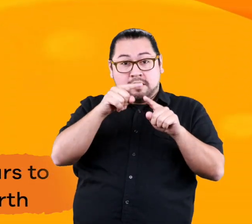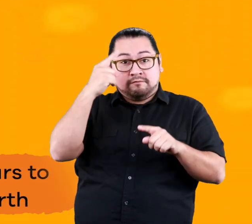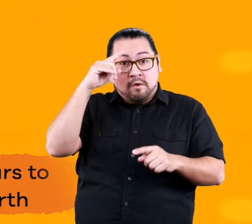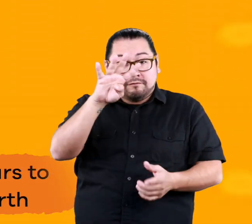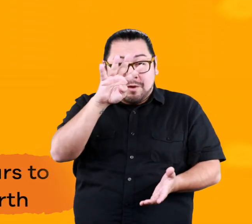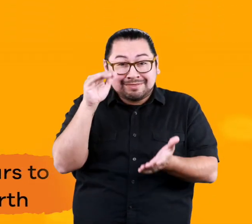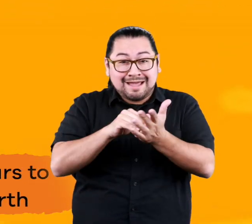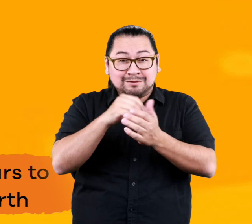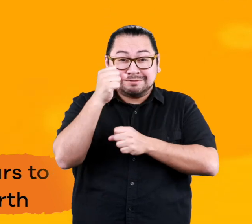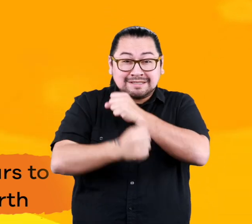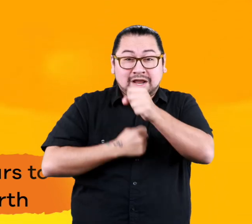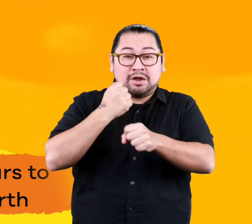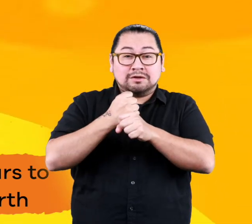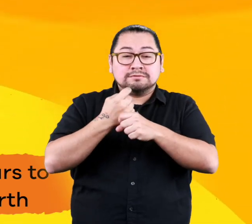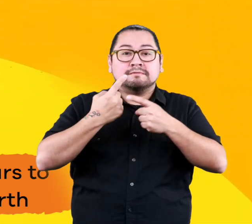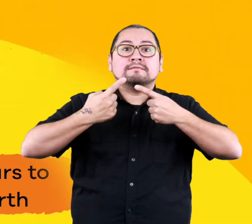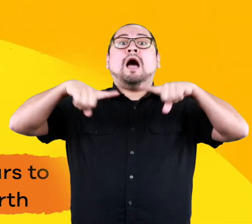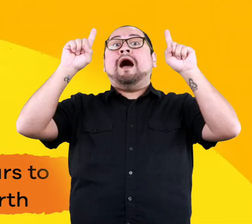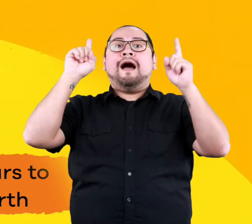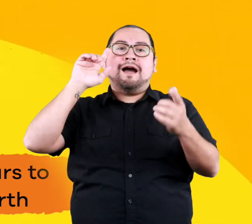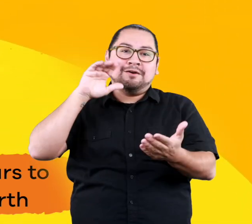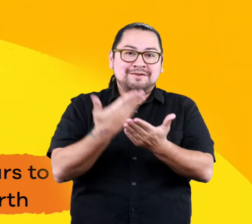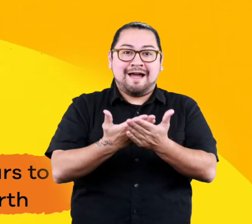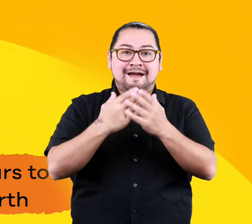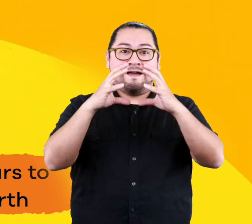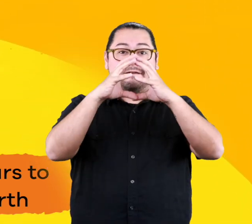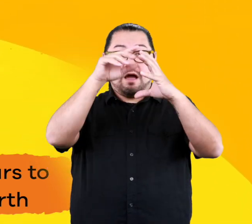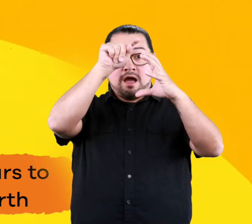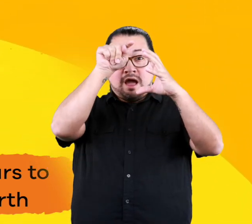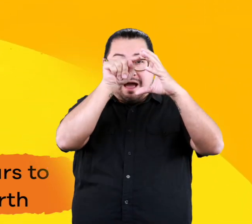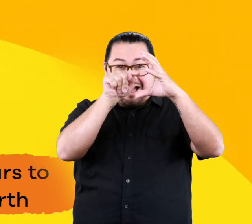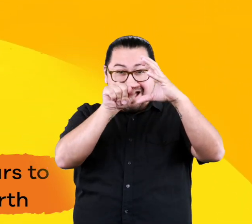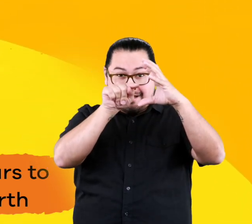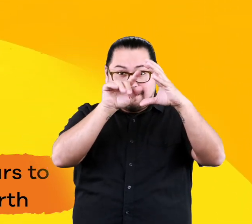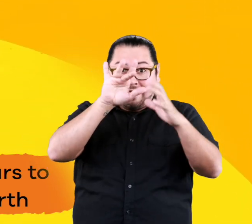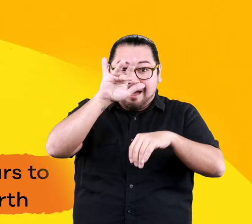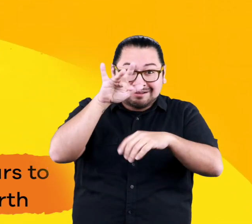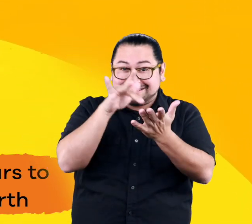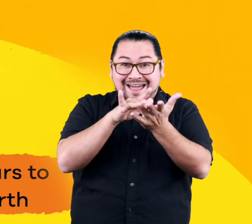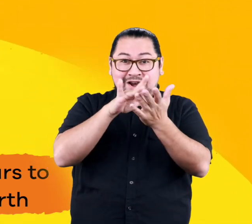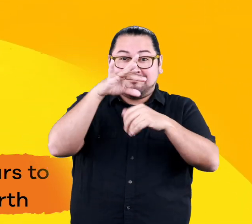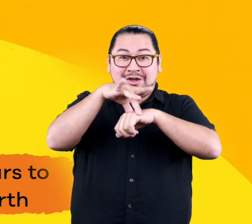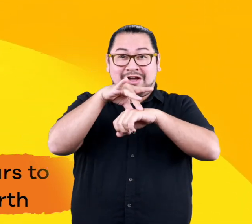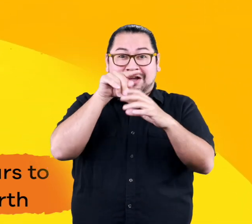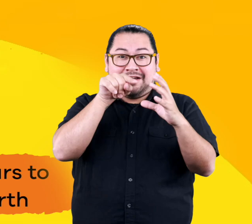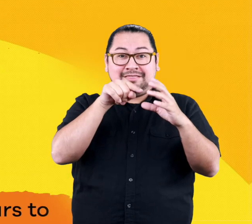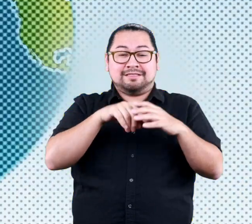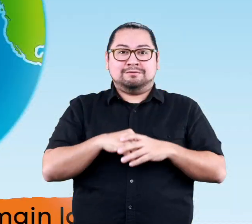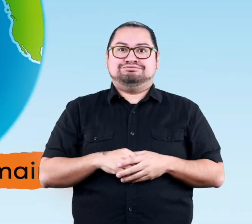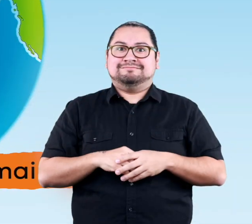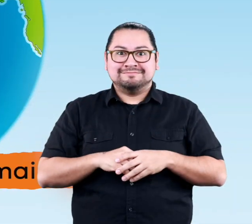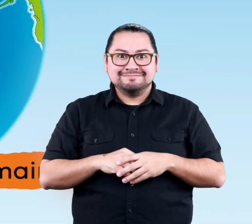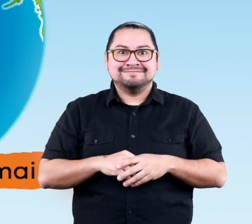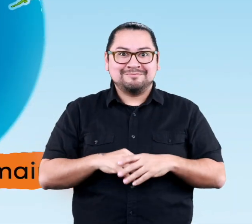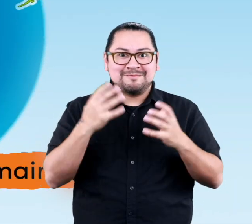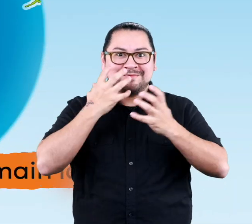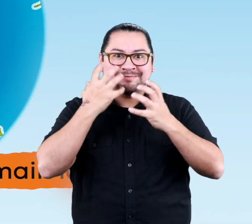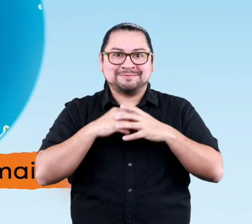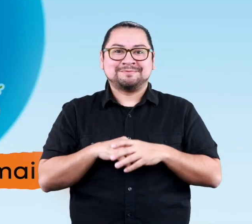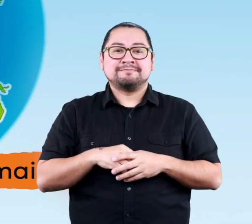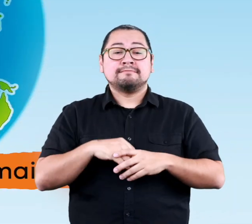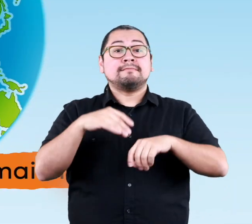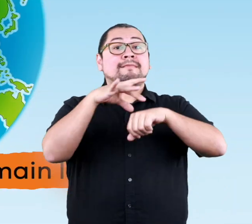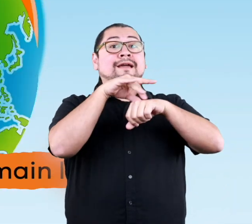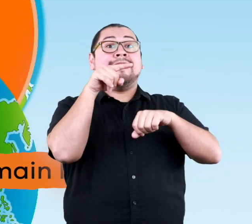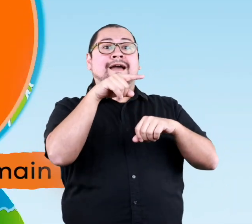for 4,000 years to reach the center of the earth. Whoa! Our planet is